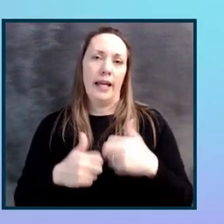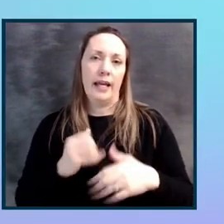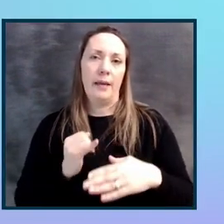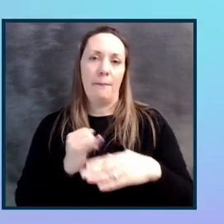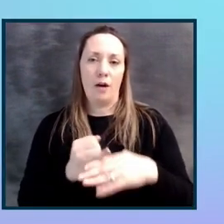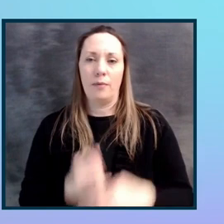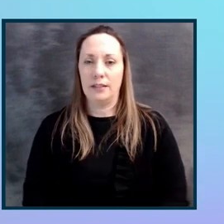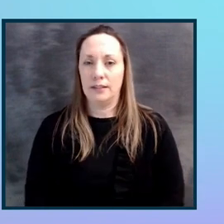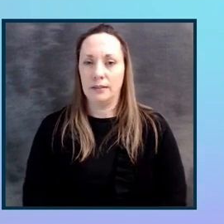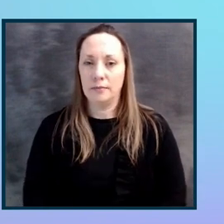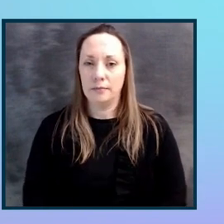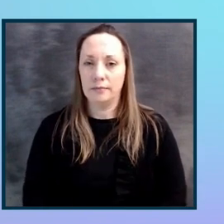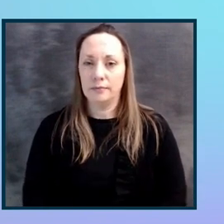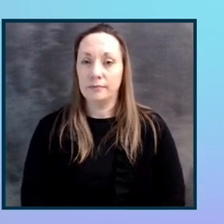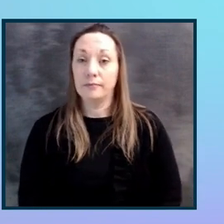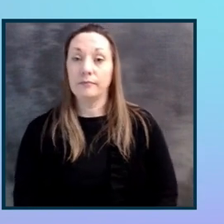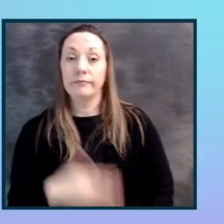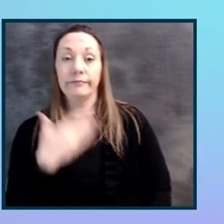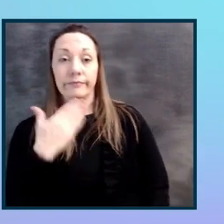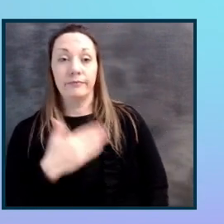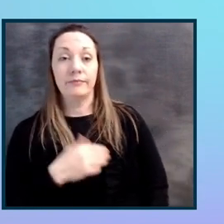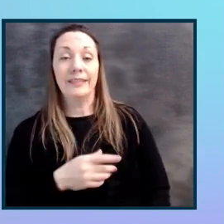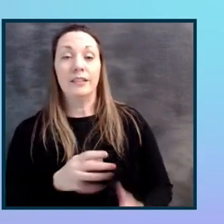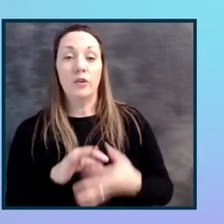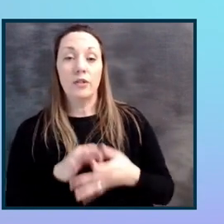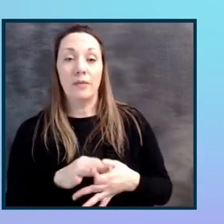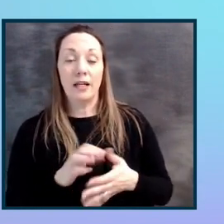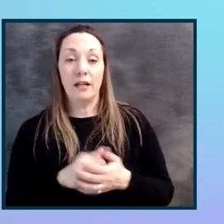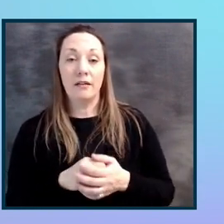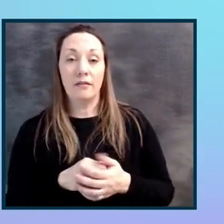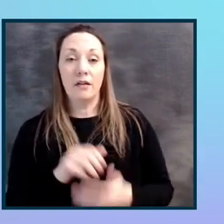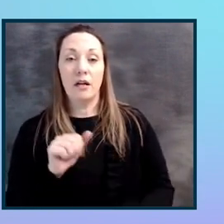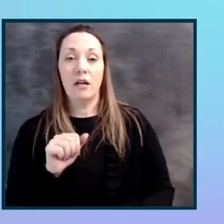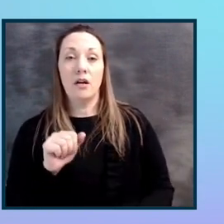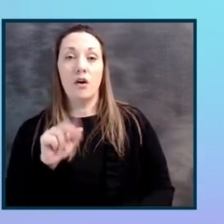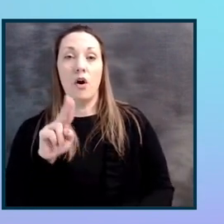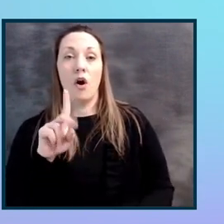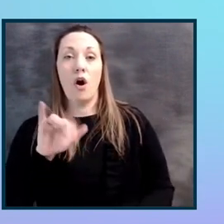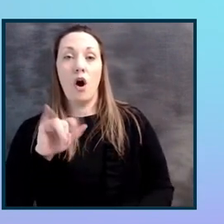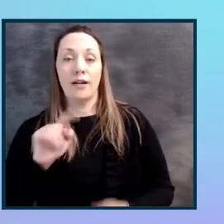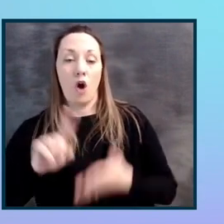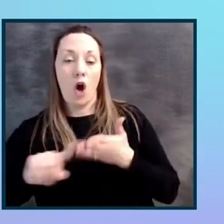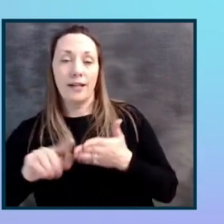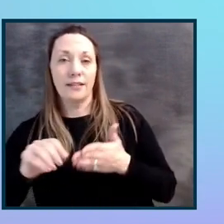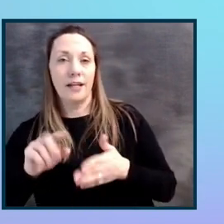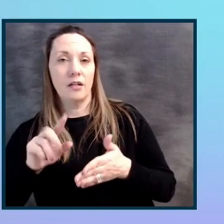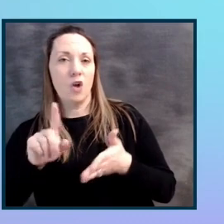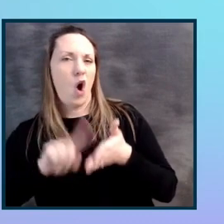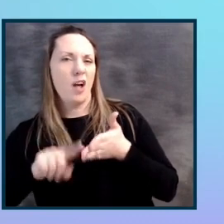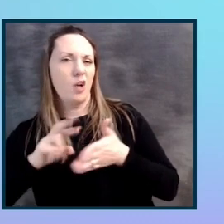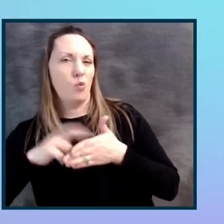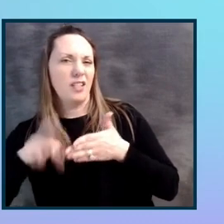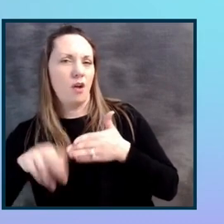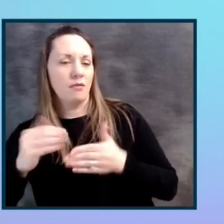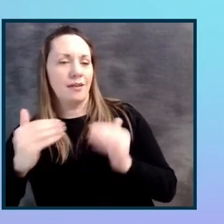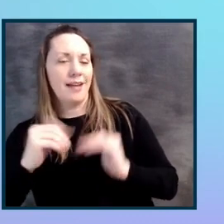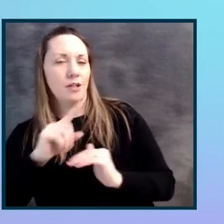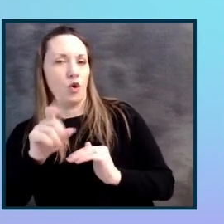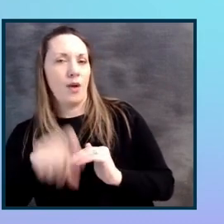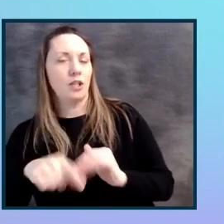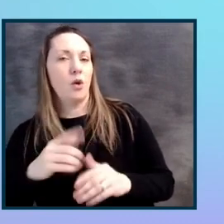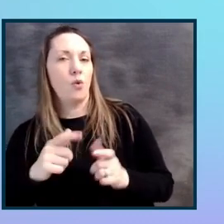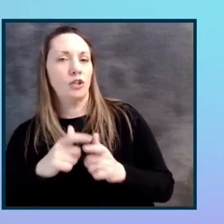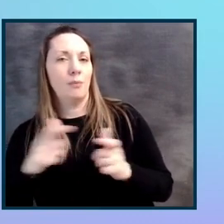Awesome. Thank you. So speaking of audits and audit results, next question is, what was your biggest